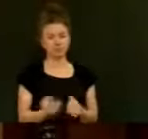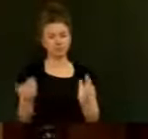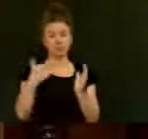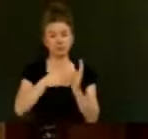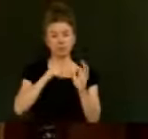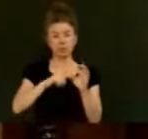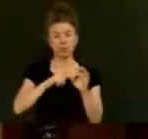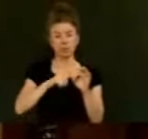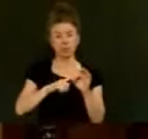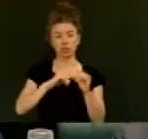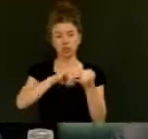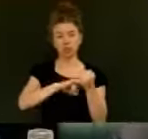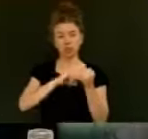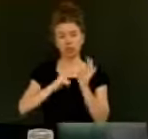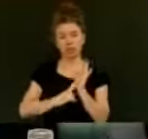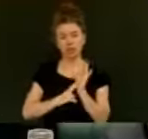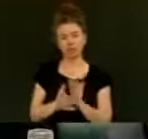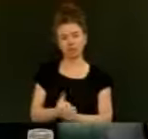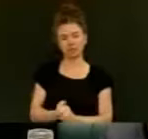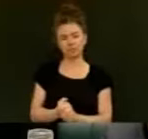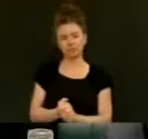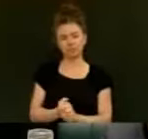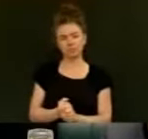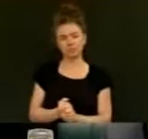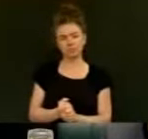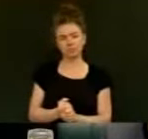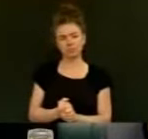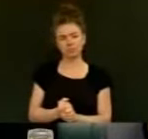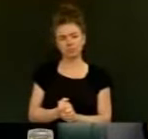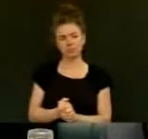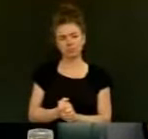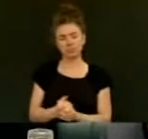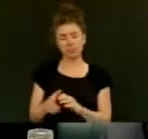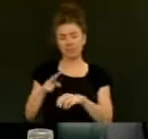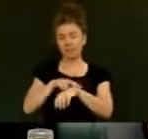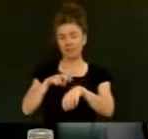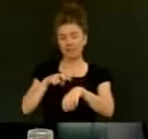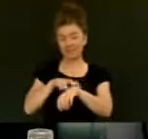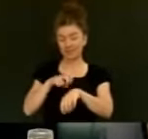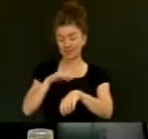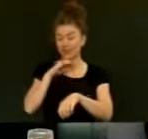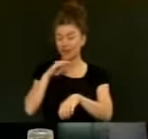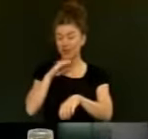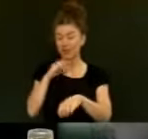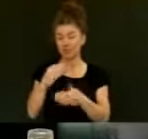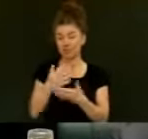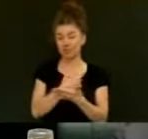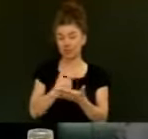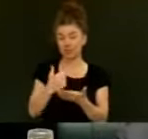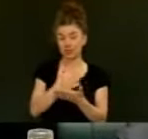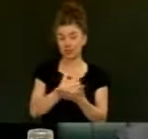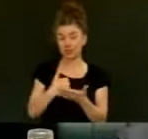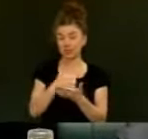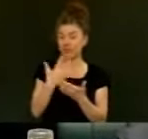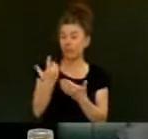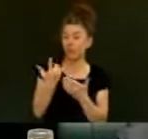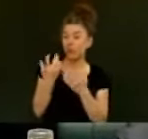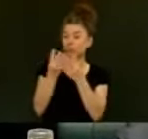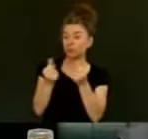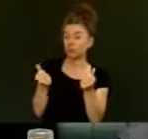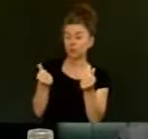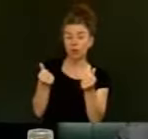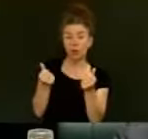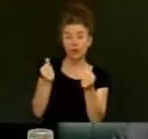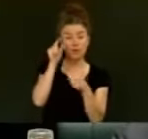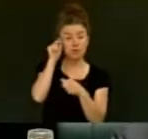Supplementary question, Stuart Nash. Is the reason why police simply haven't the resources on the ground to respond to and solve crime like